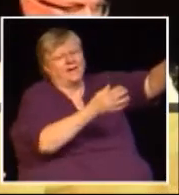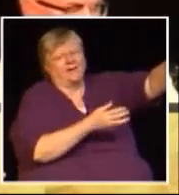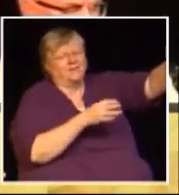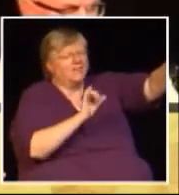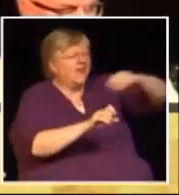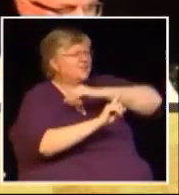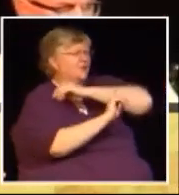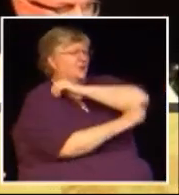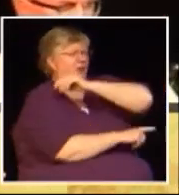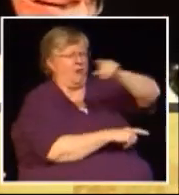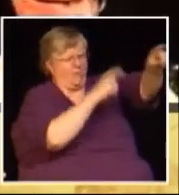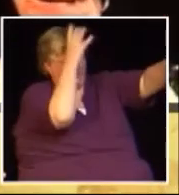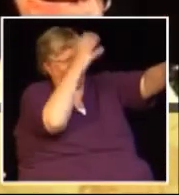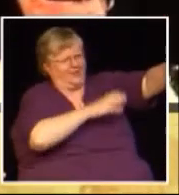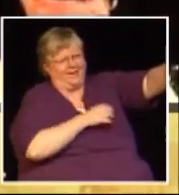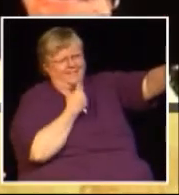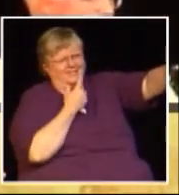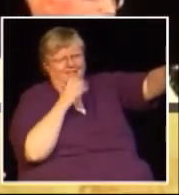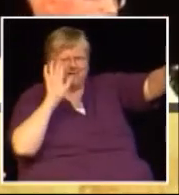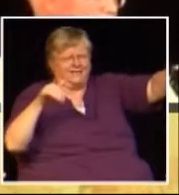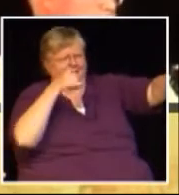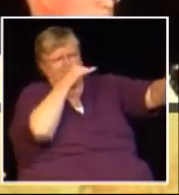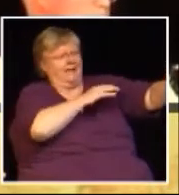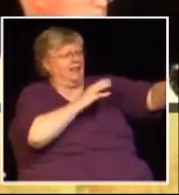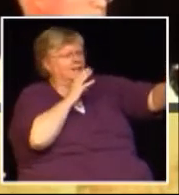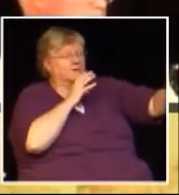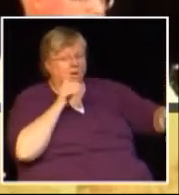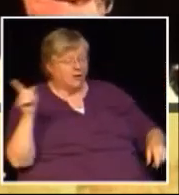you please if you could just let the speaker speak